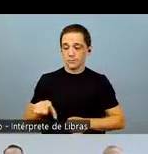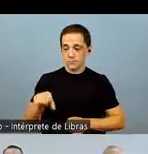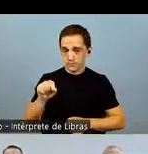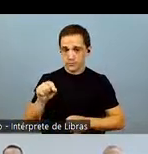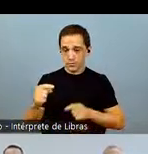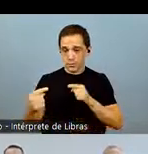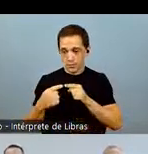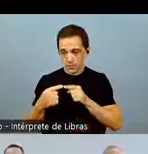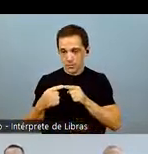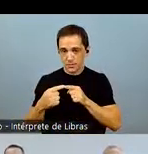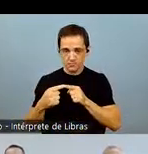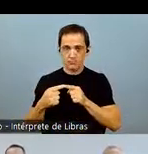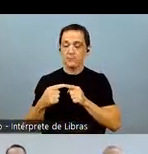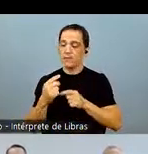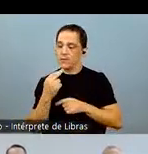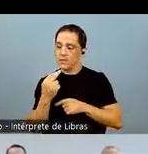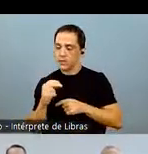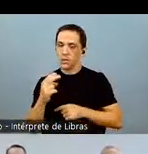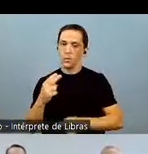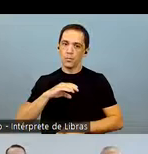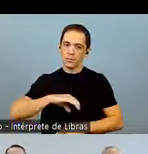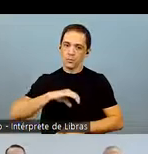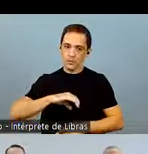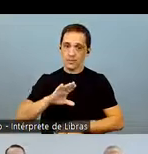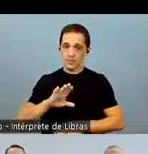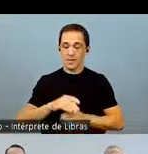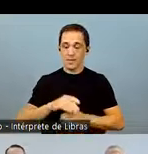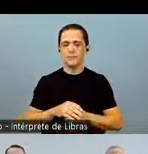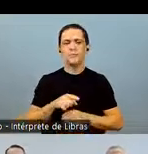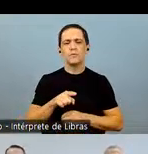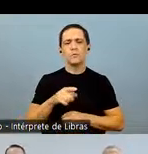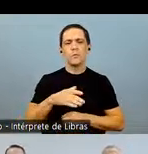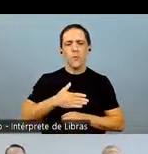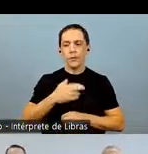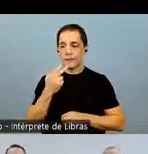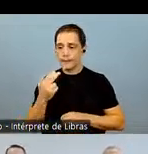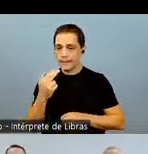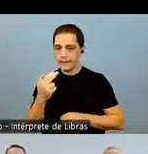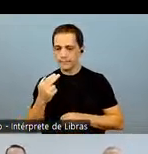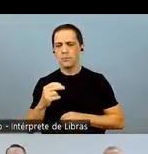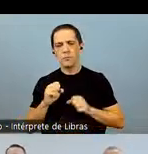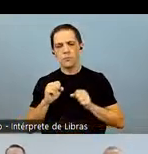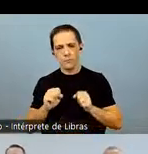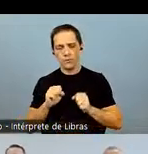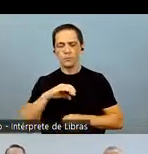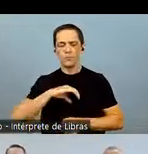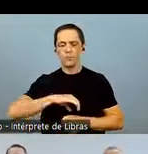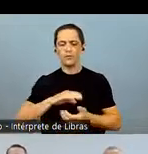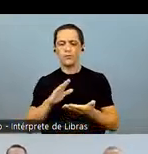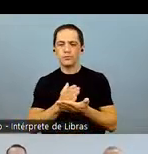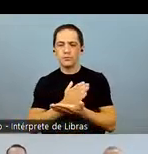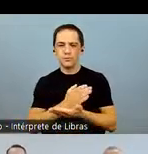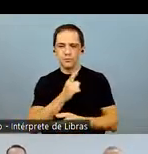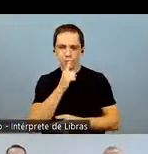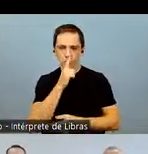of the screen. There you can choose your preferred language, Portuguese or English. For those listening to